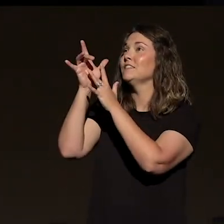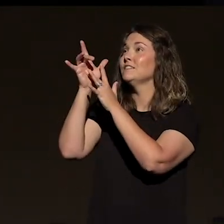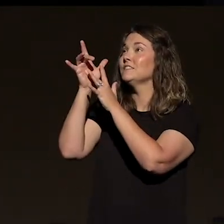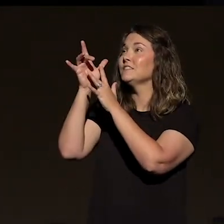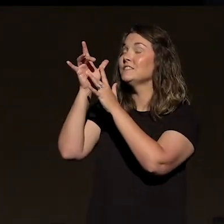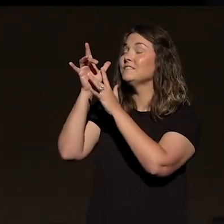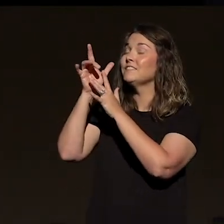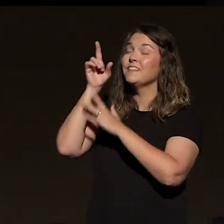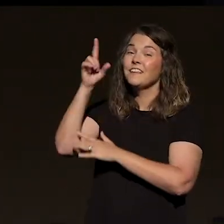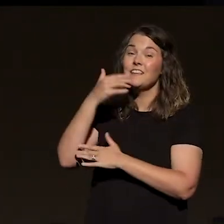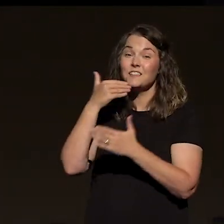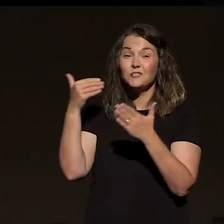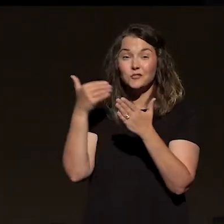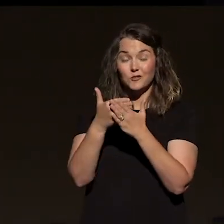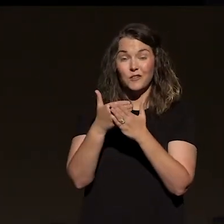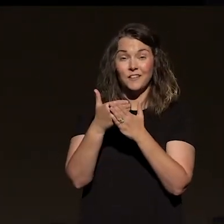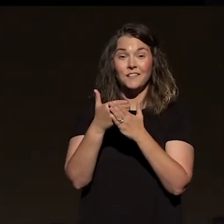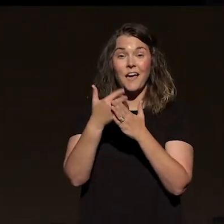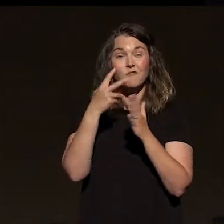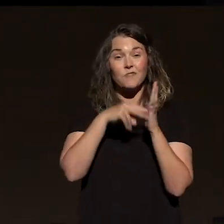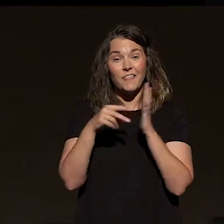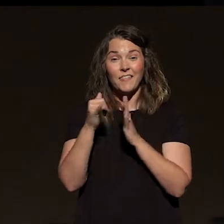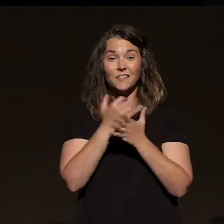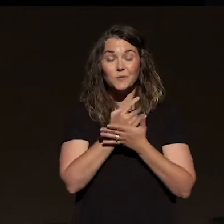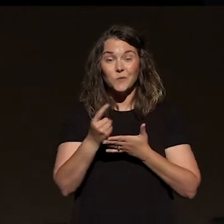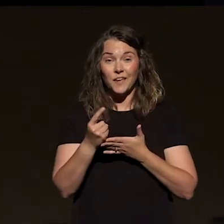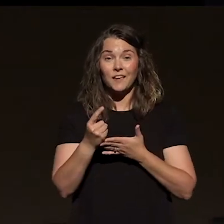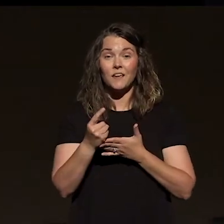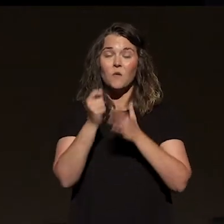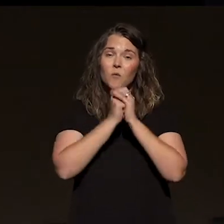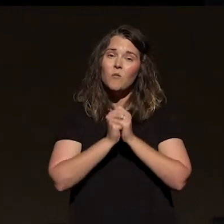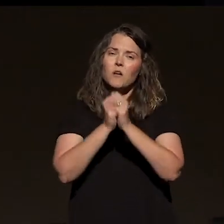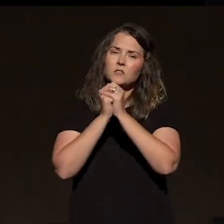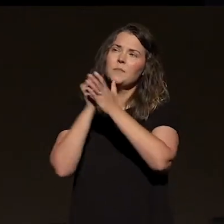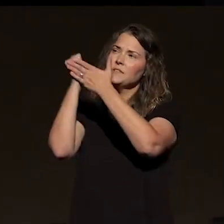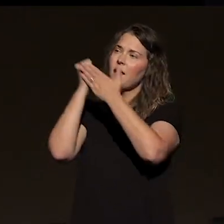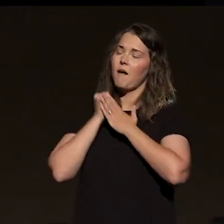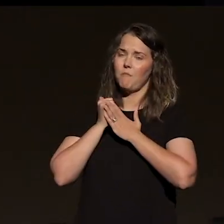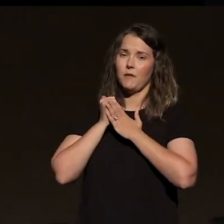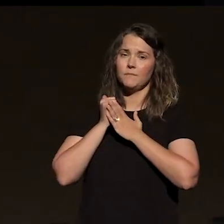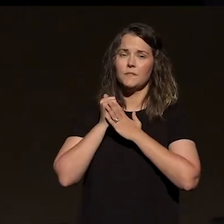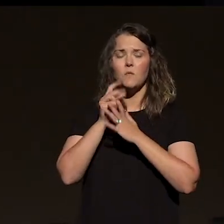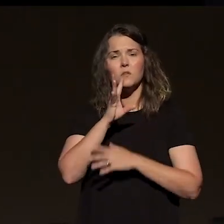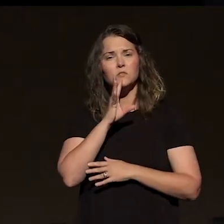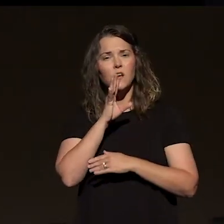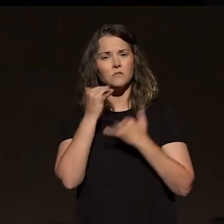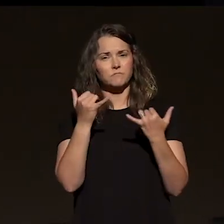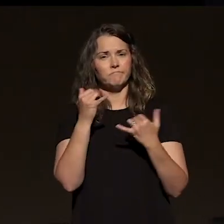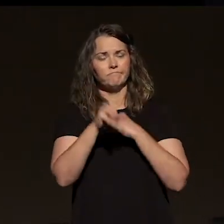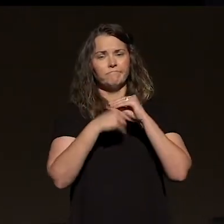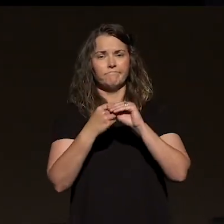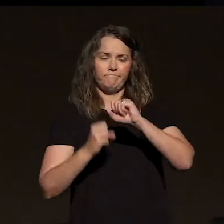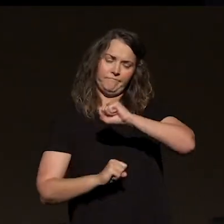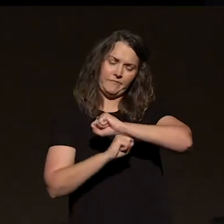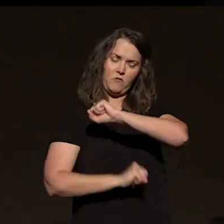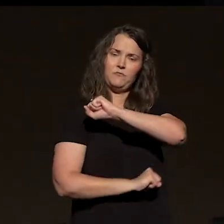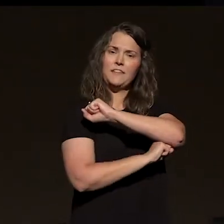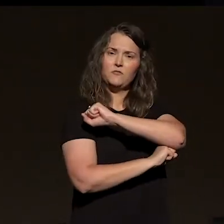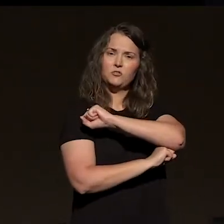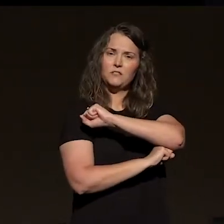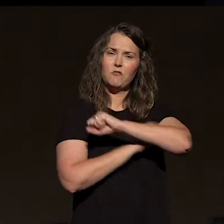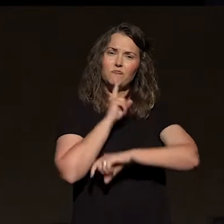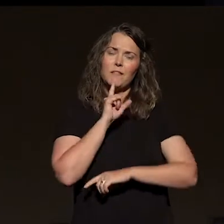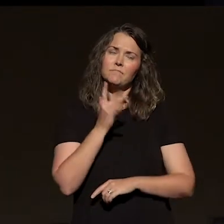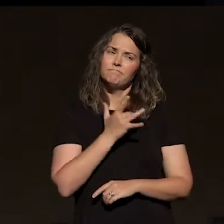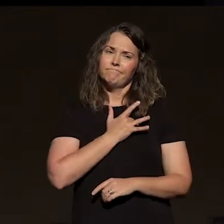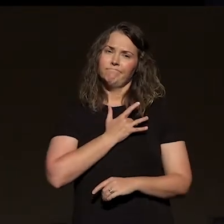Lord is our good. I read that in the Psalms this week, and man, just worship is helping us do that. Hey, I want to talk with you today about foundations. This has been